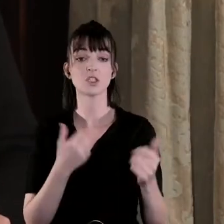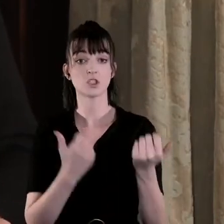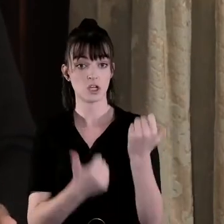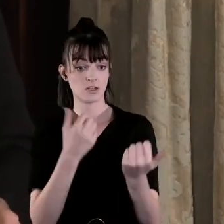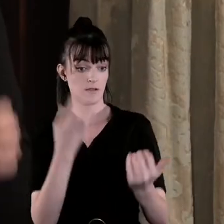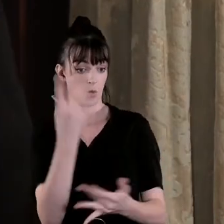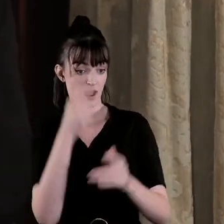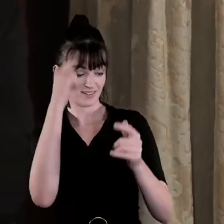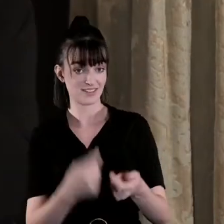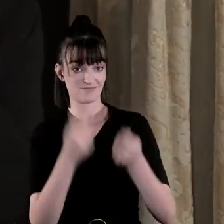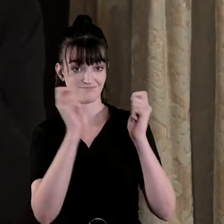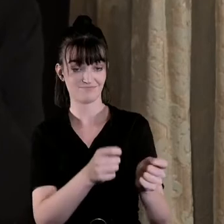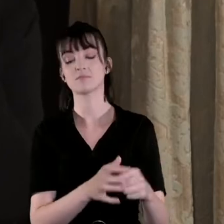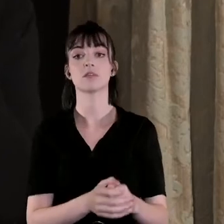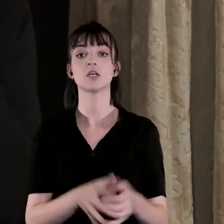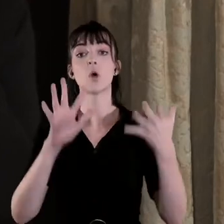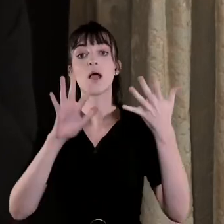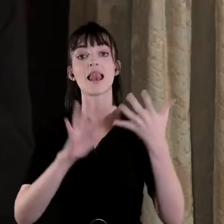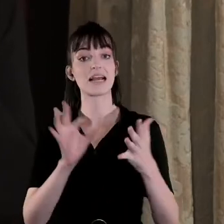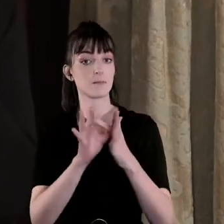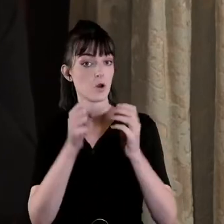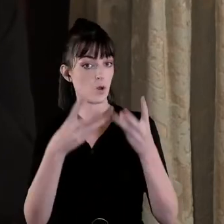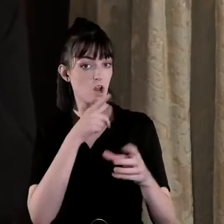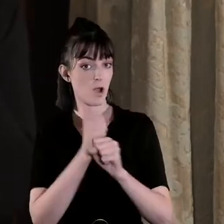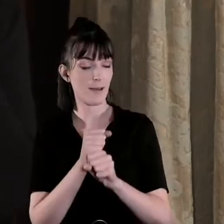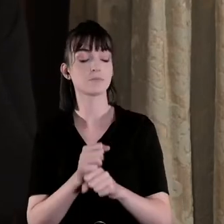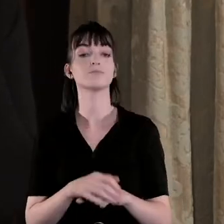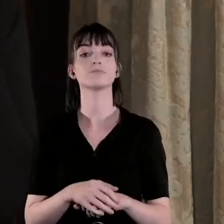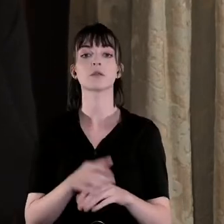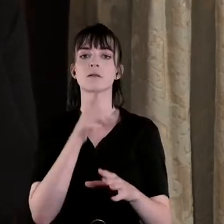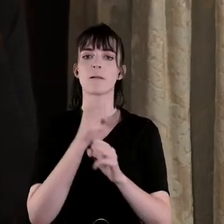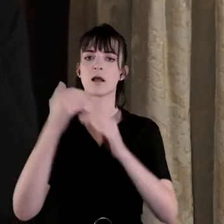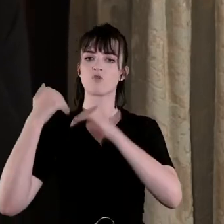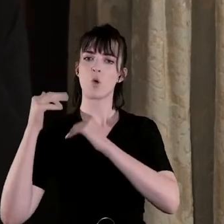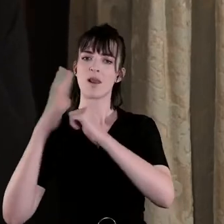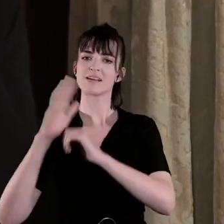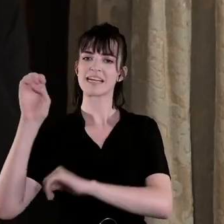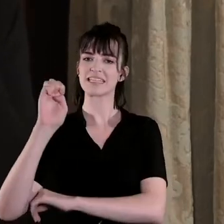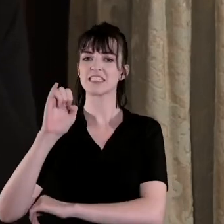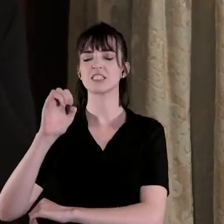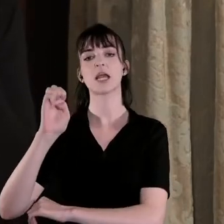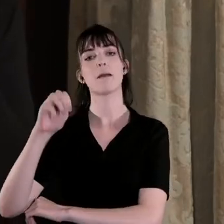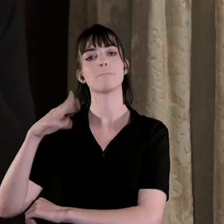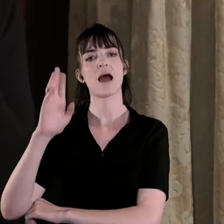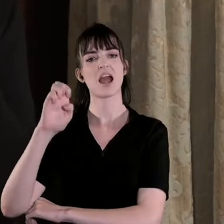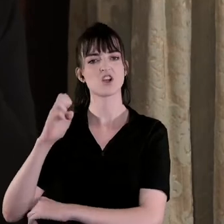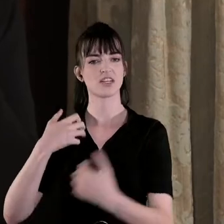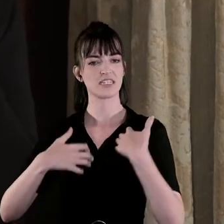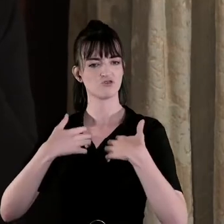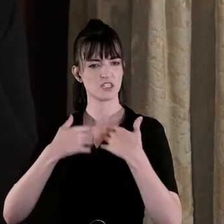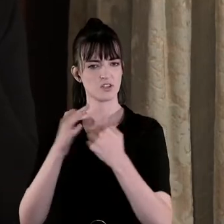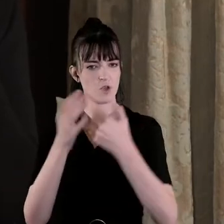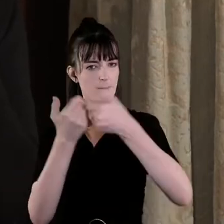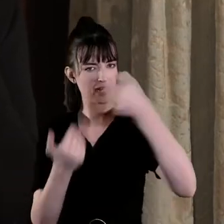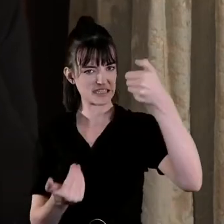and so the final point I just want to make concerns the role of British imperial interests in shaping partition and